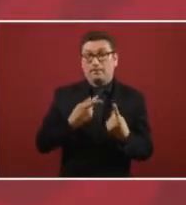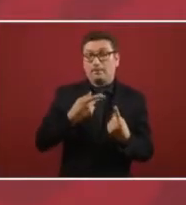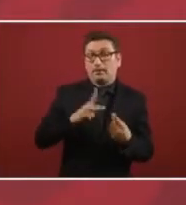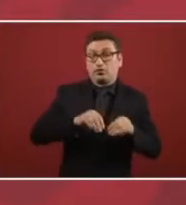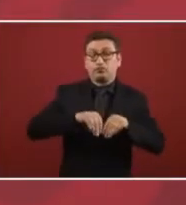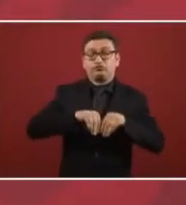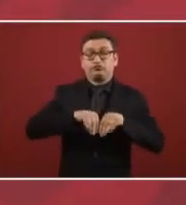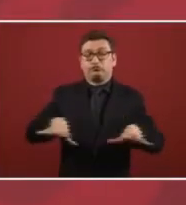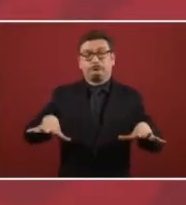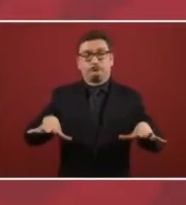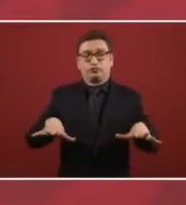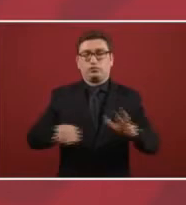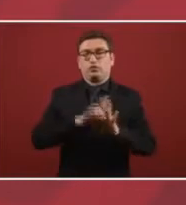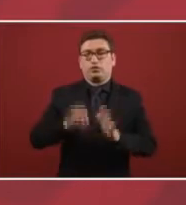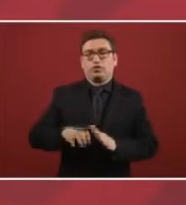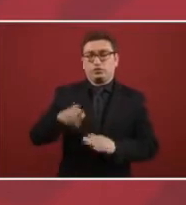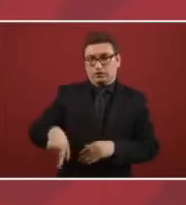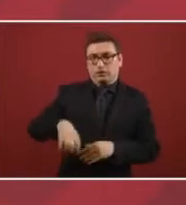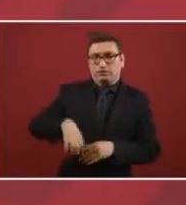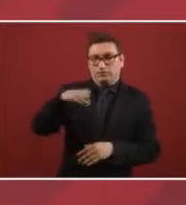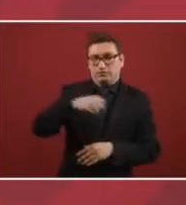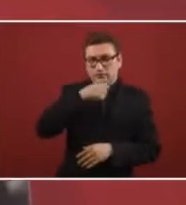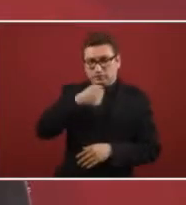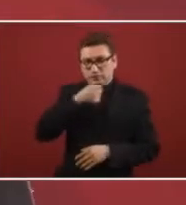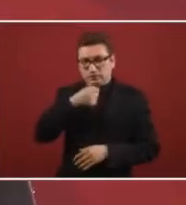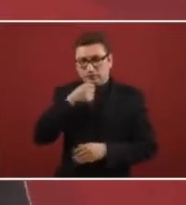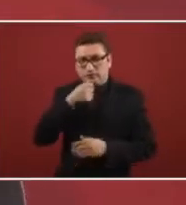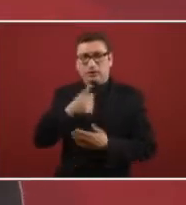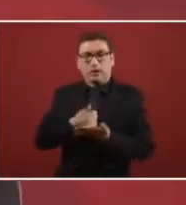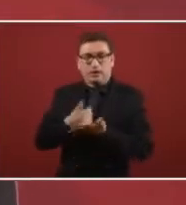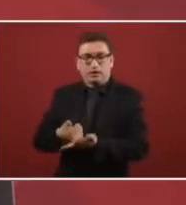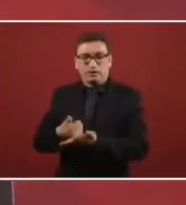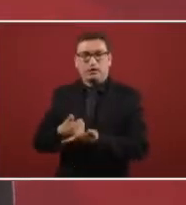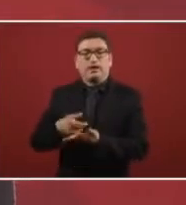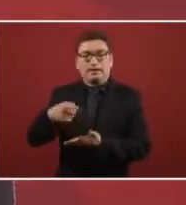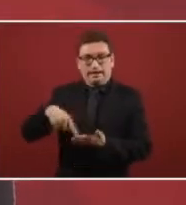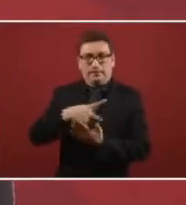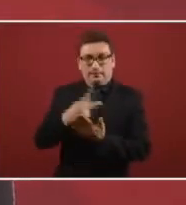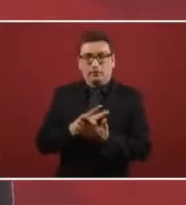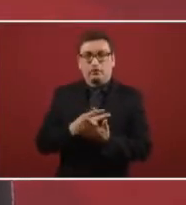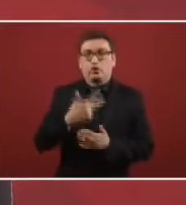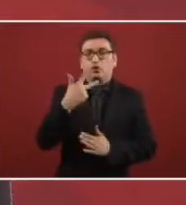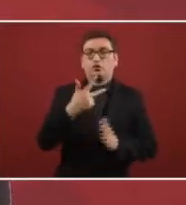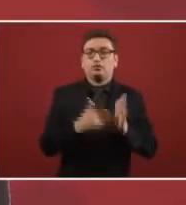the support for elderly adults is for 8 million adults